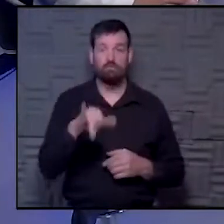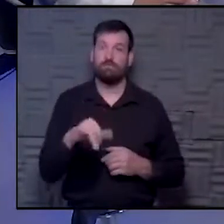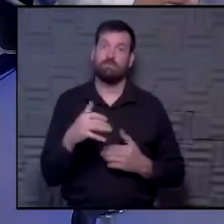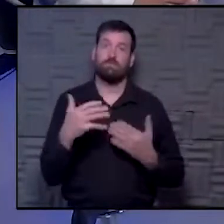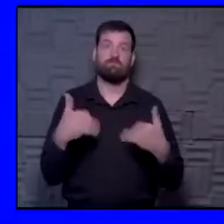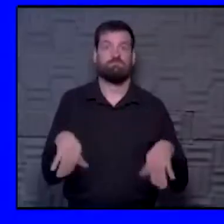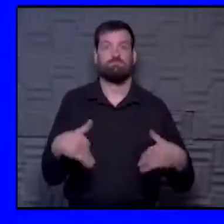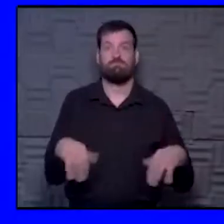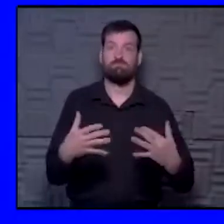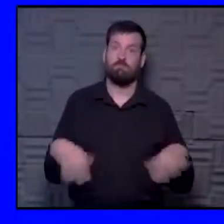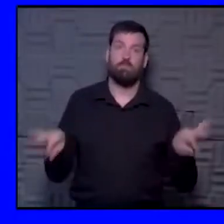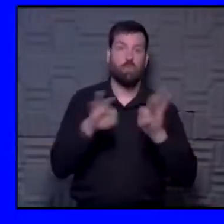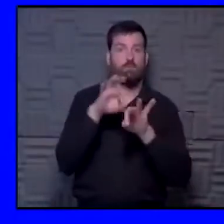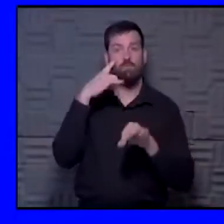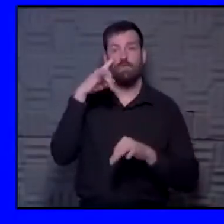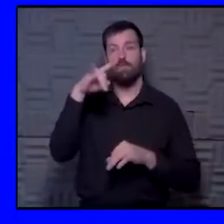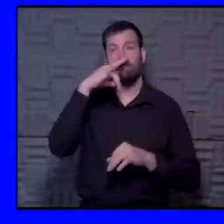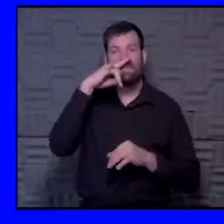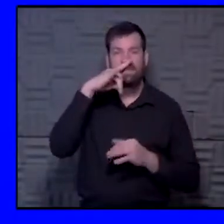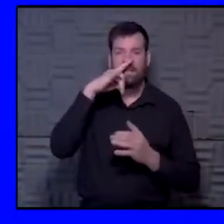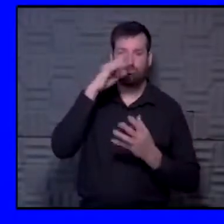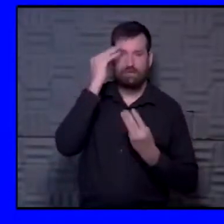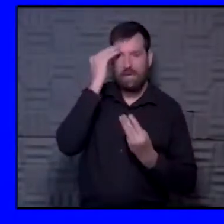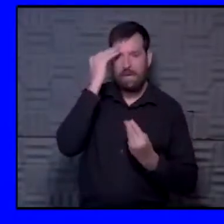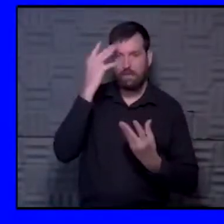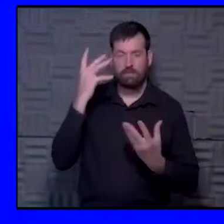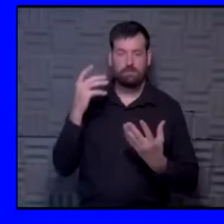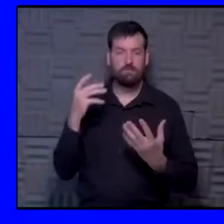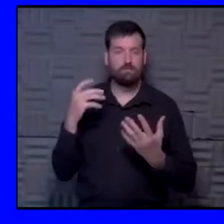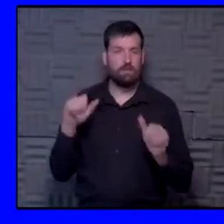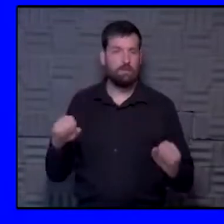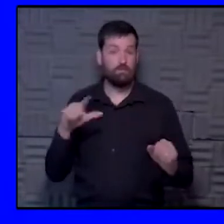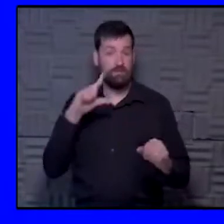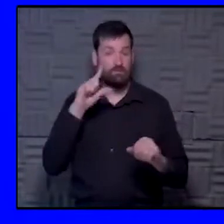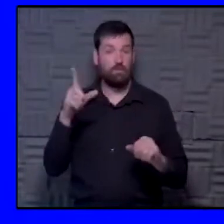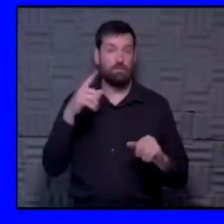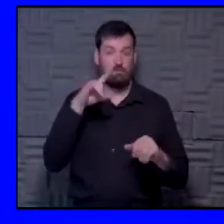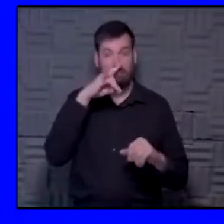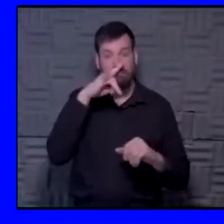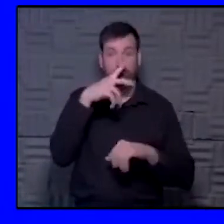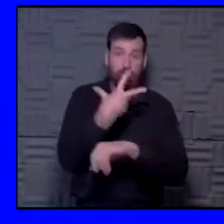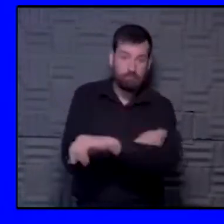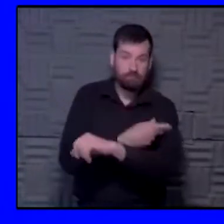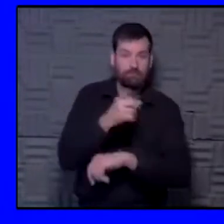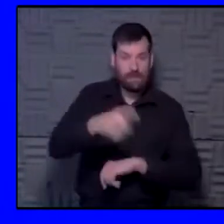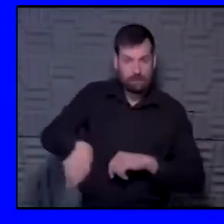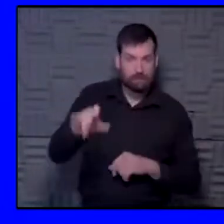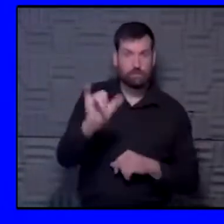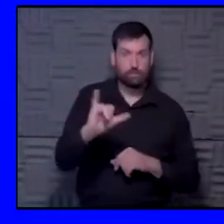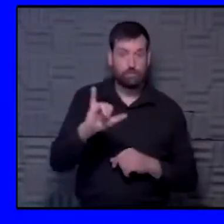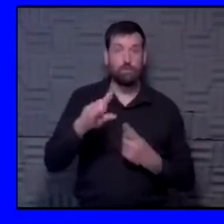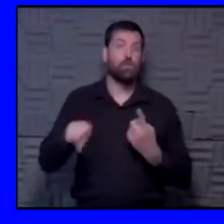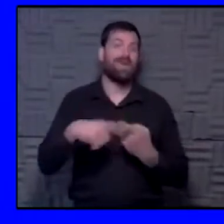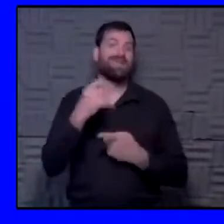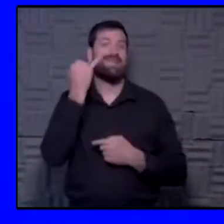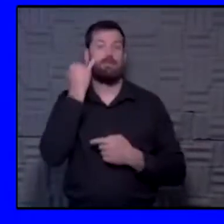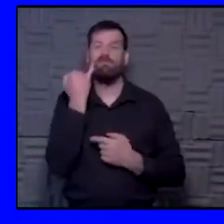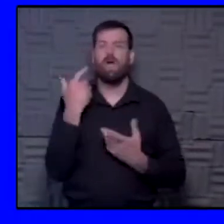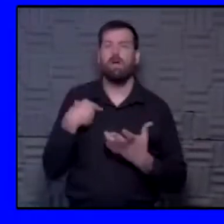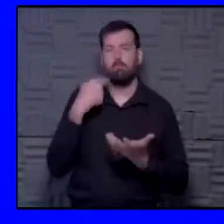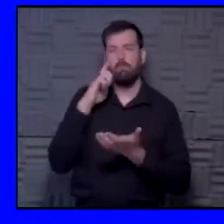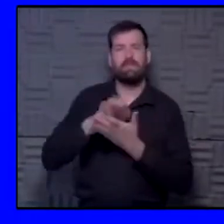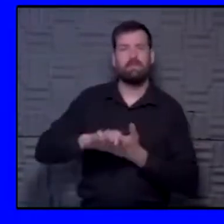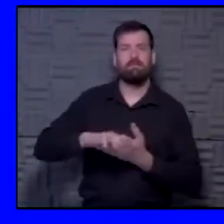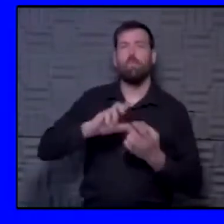important to get that pediatric data and having the ability to get them vaccinated when and if, which I believe it will be,